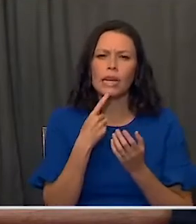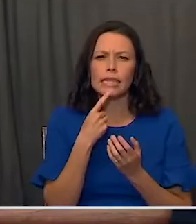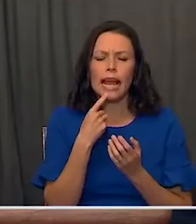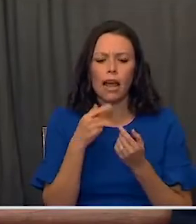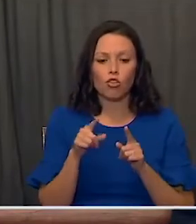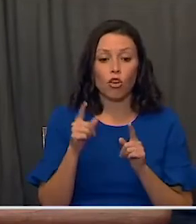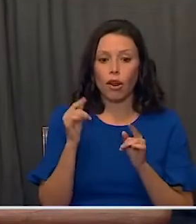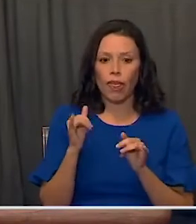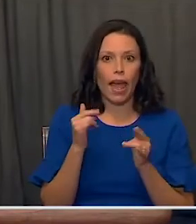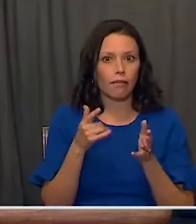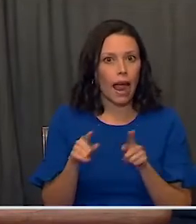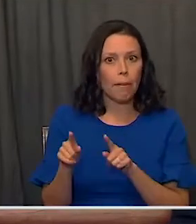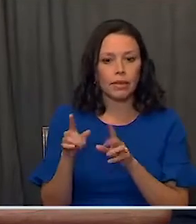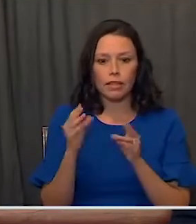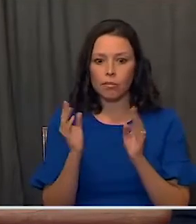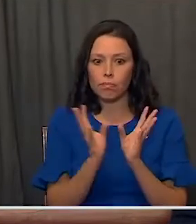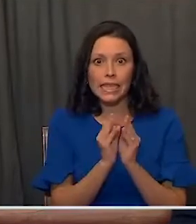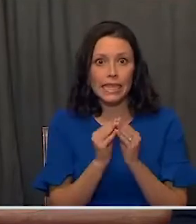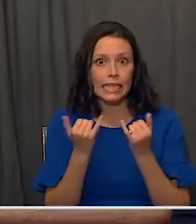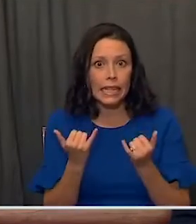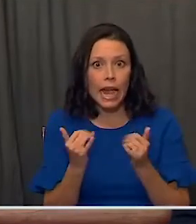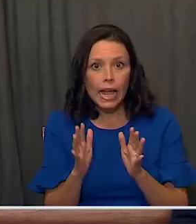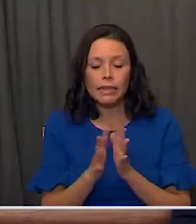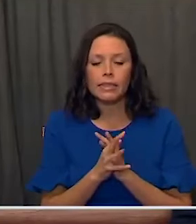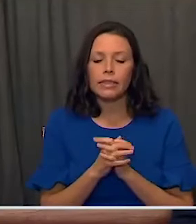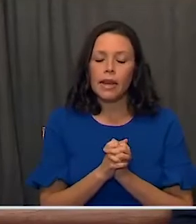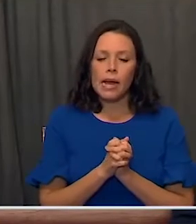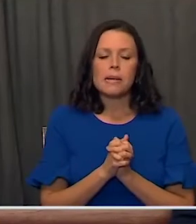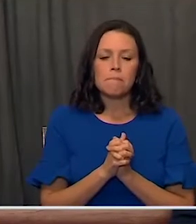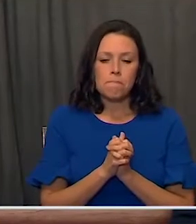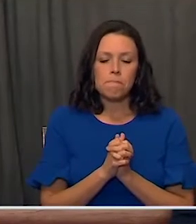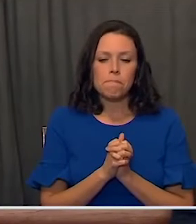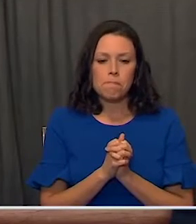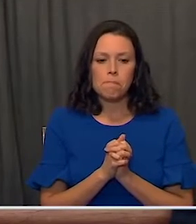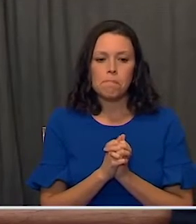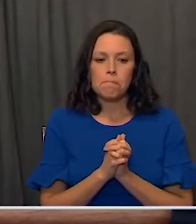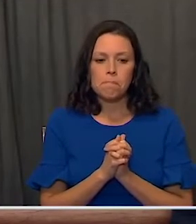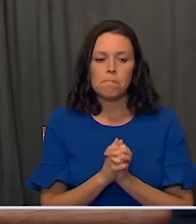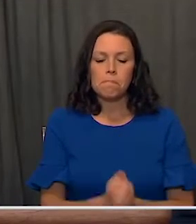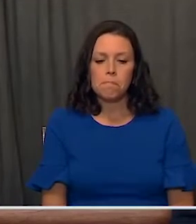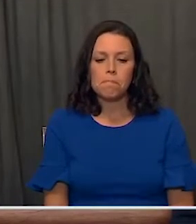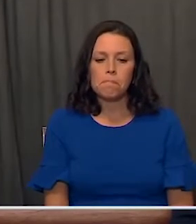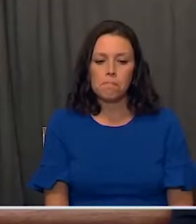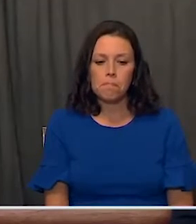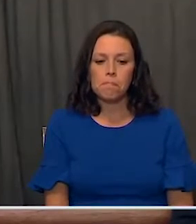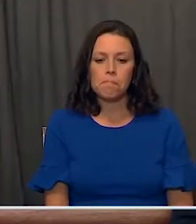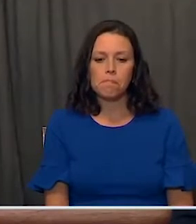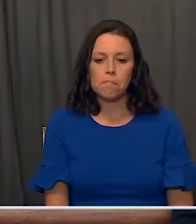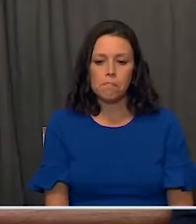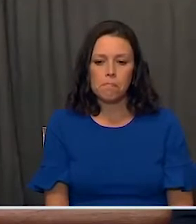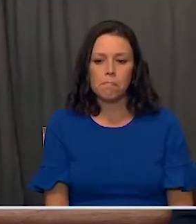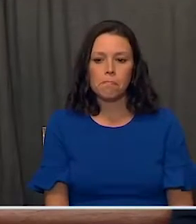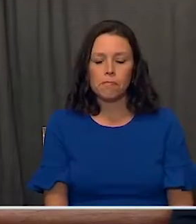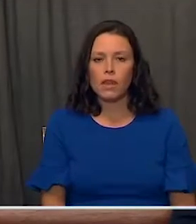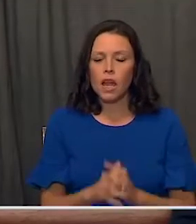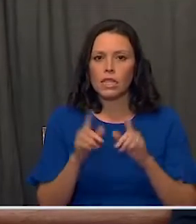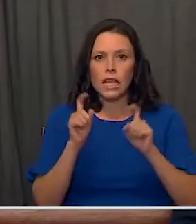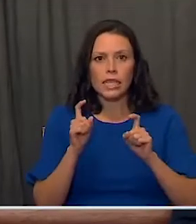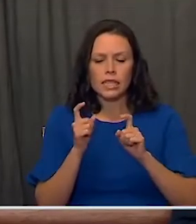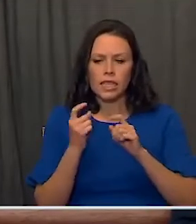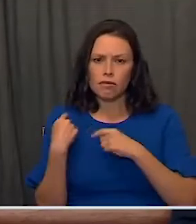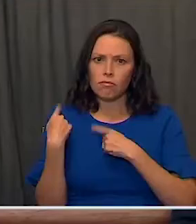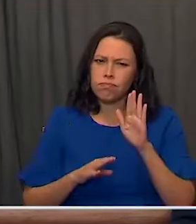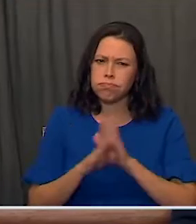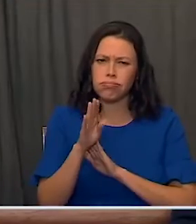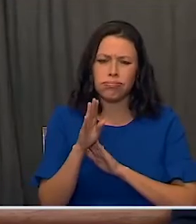we begin this briefing is that with the with the massive increase in testing over the last